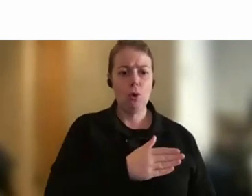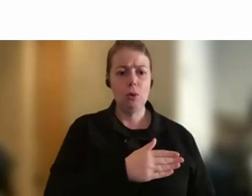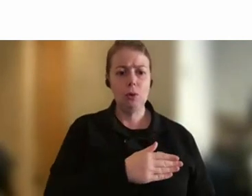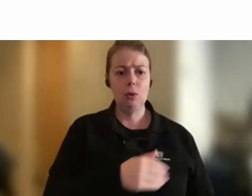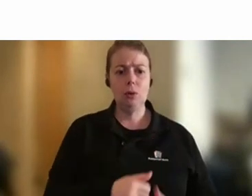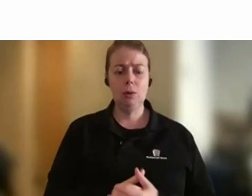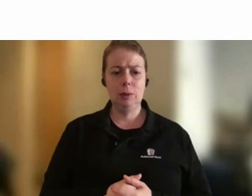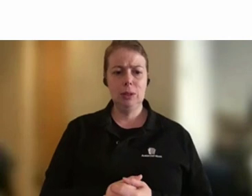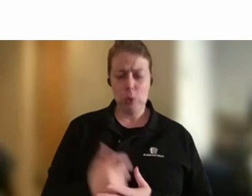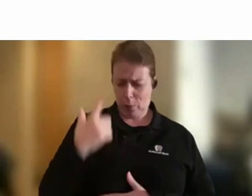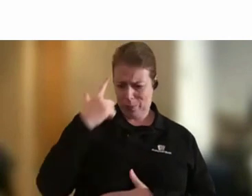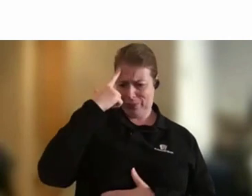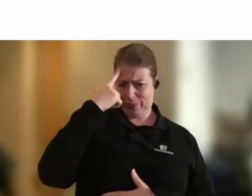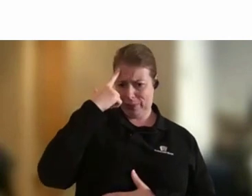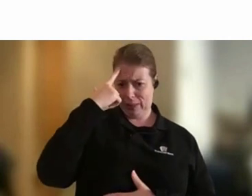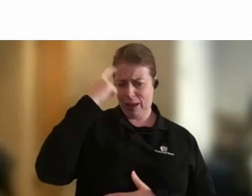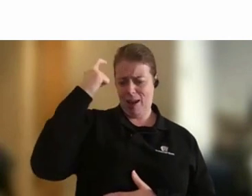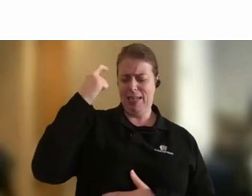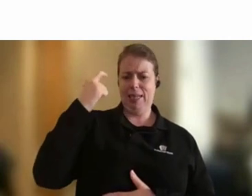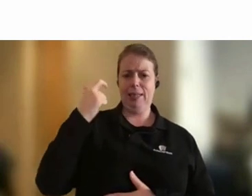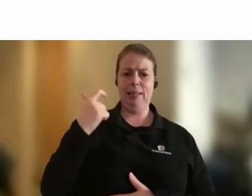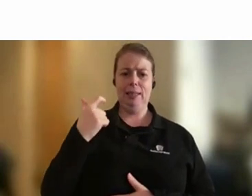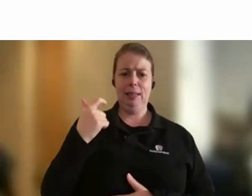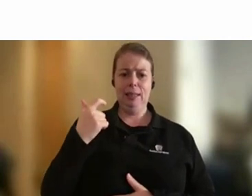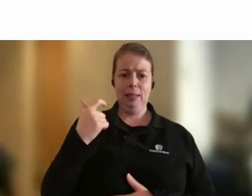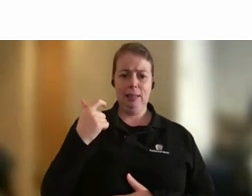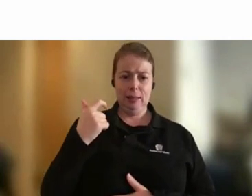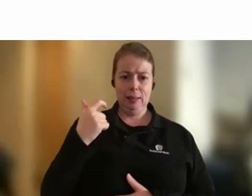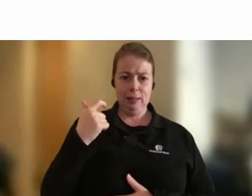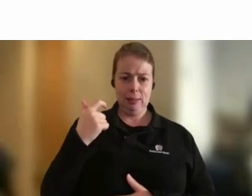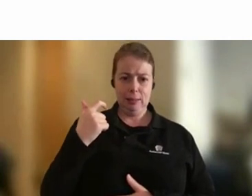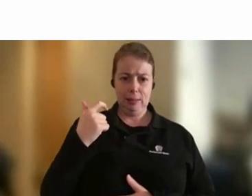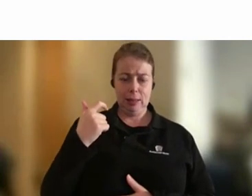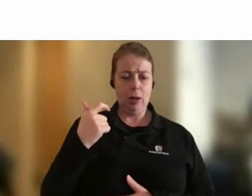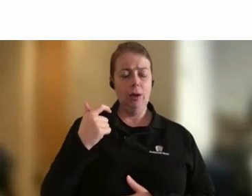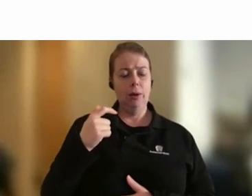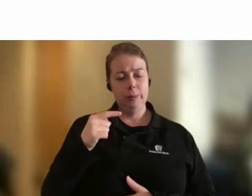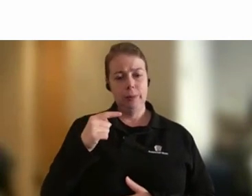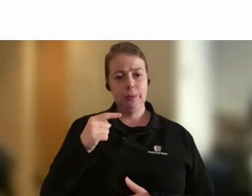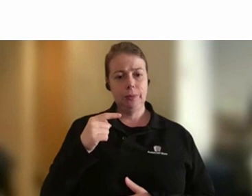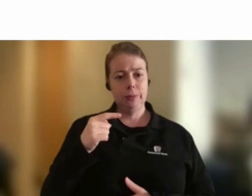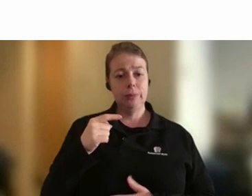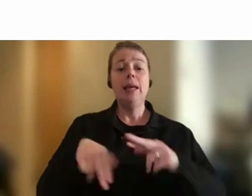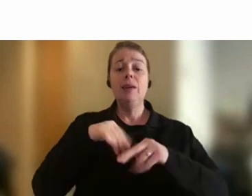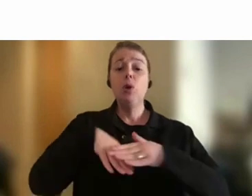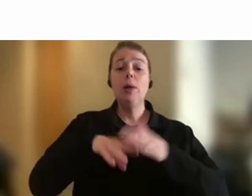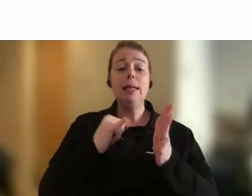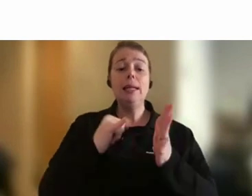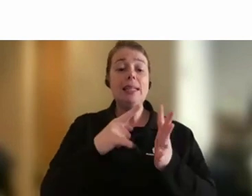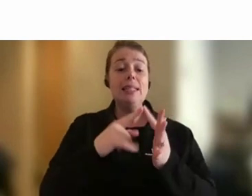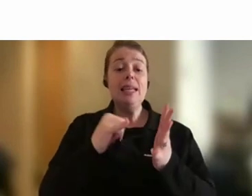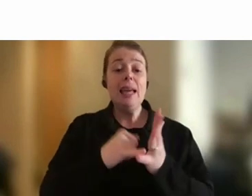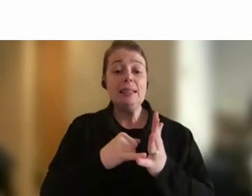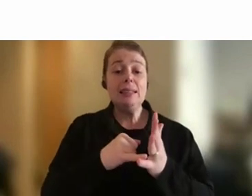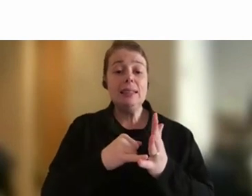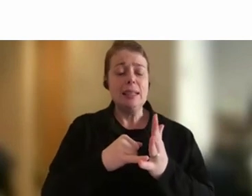you're only expected to have an idea or a point of view when you are in the SES and have a corner office. And so I